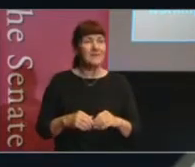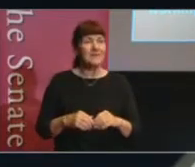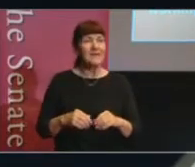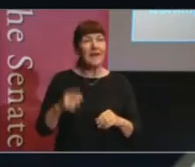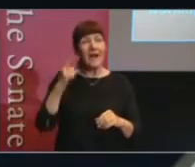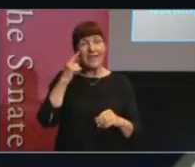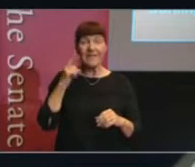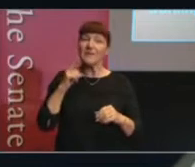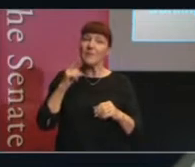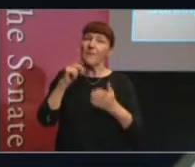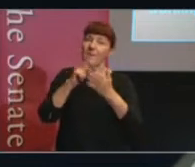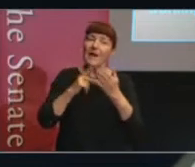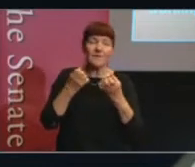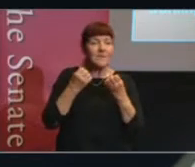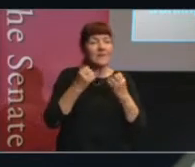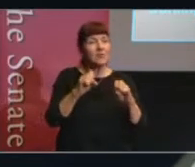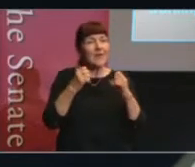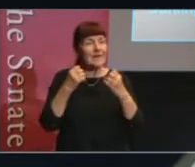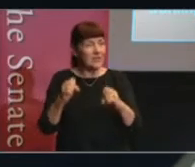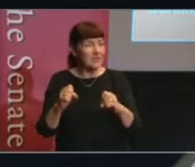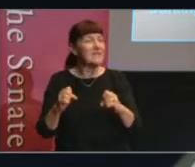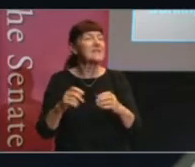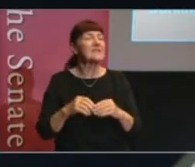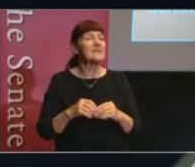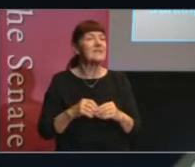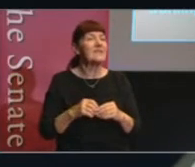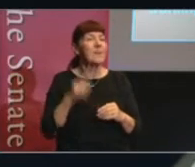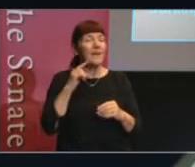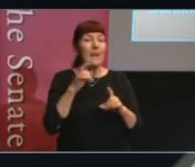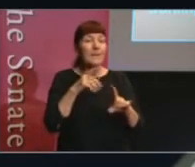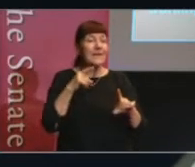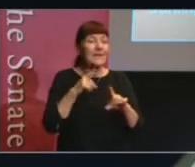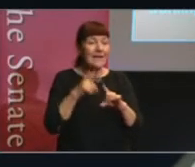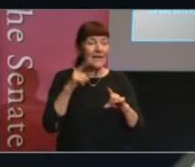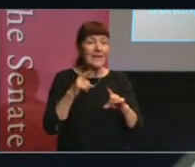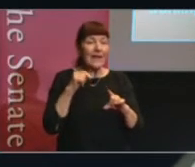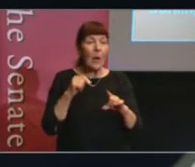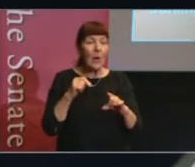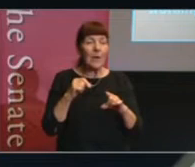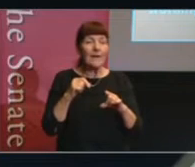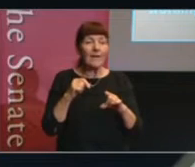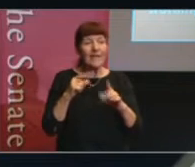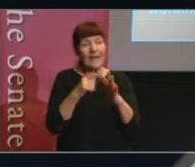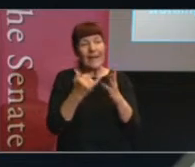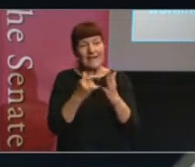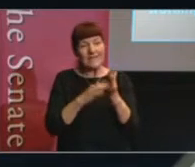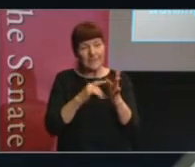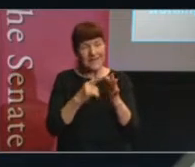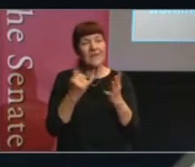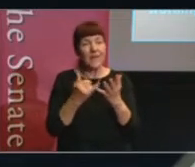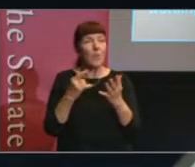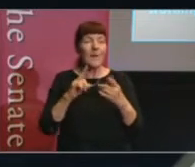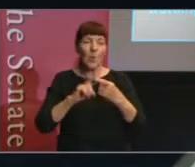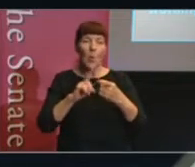what some of these strategies do. But I think particularly on estimates, that's going to be an ongoing challenge.